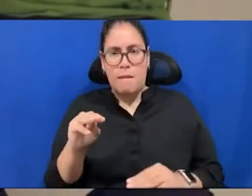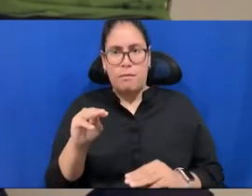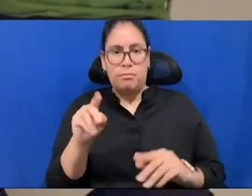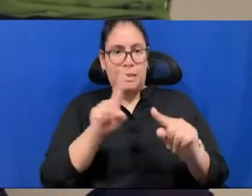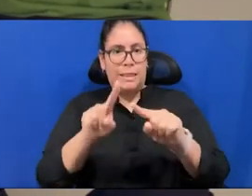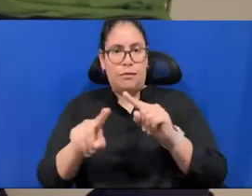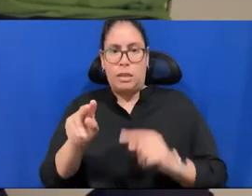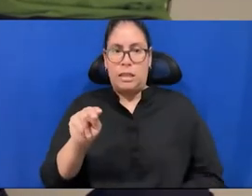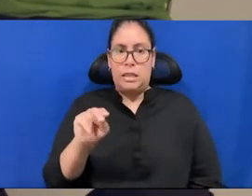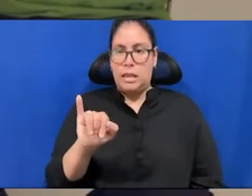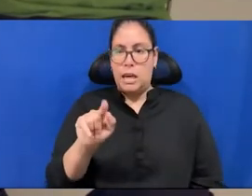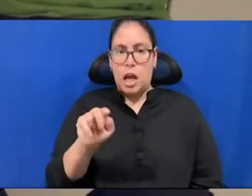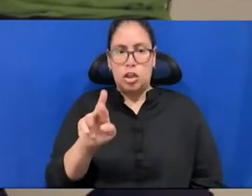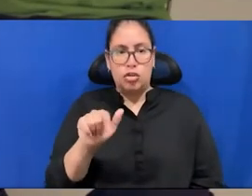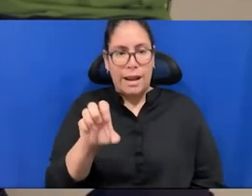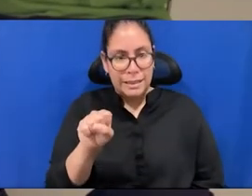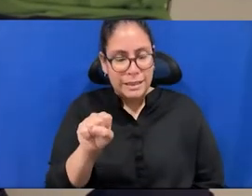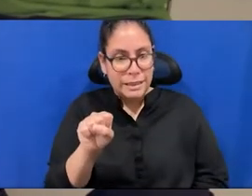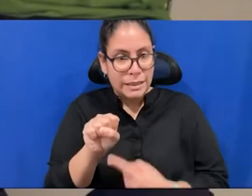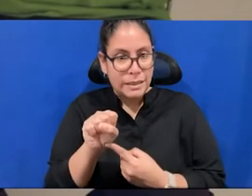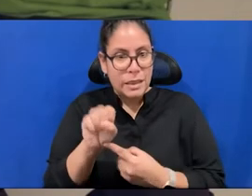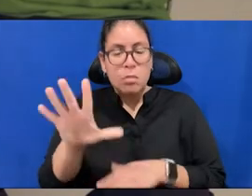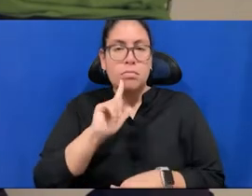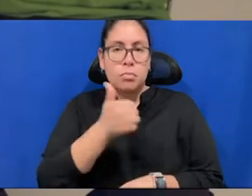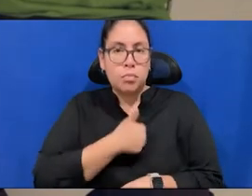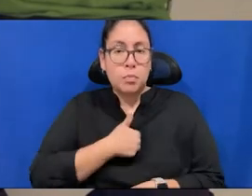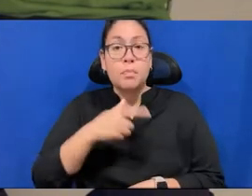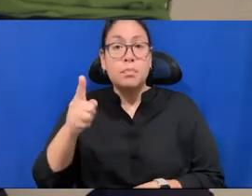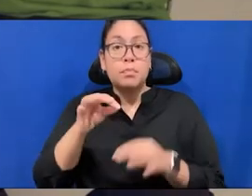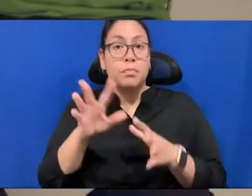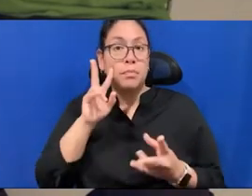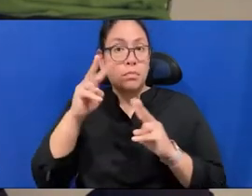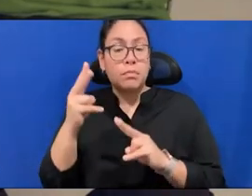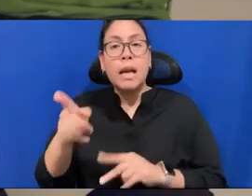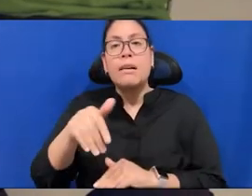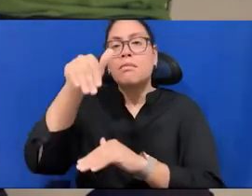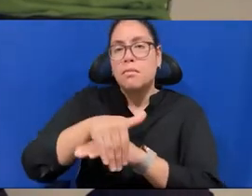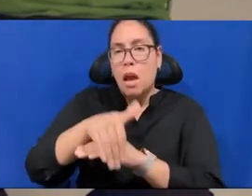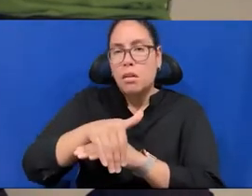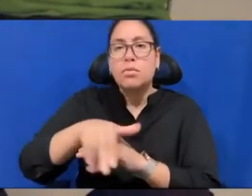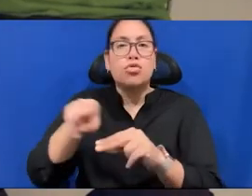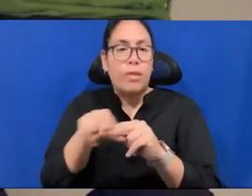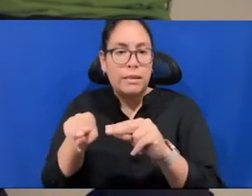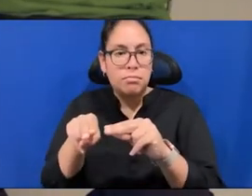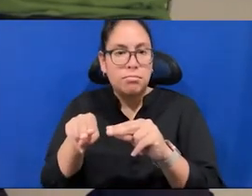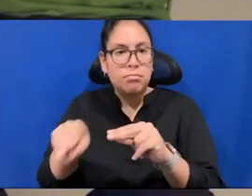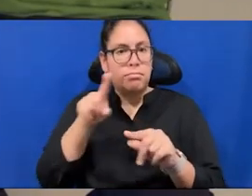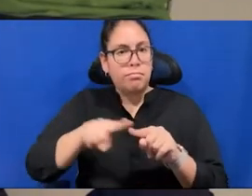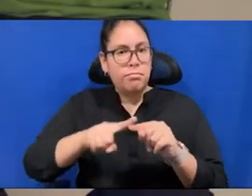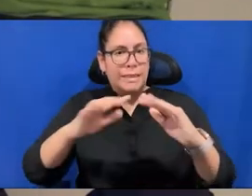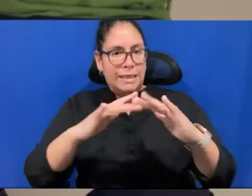also slow travel, and that leads me to a question, a more general question, I wanted to ask you, Thomas, which is really,